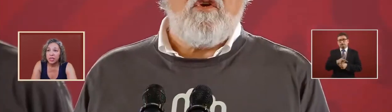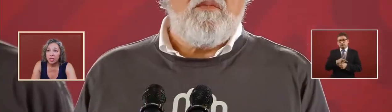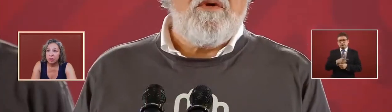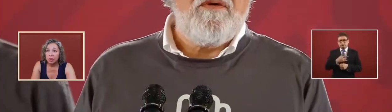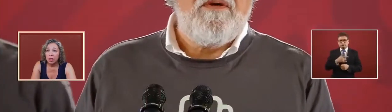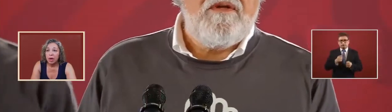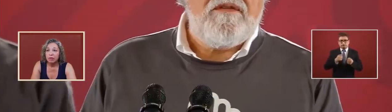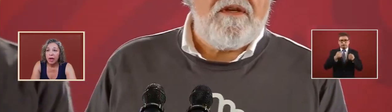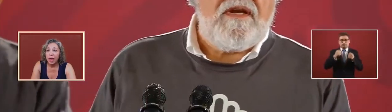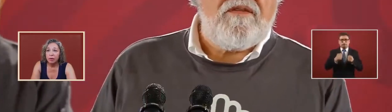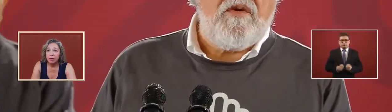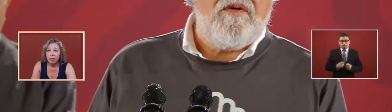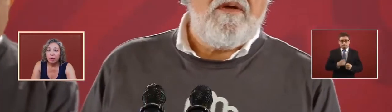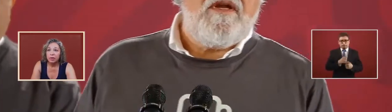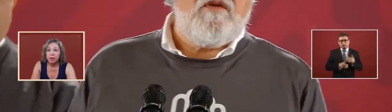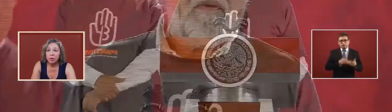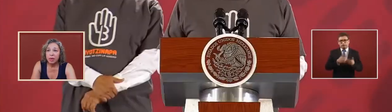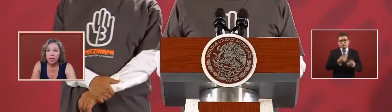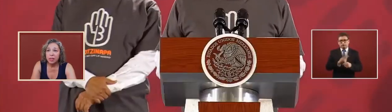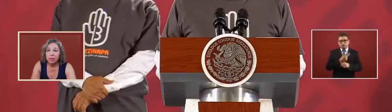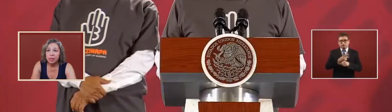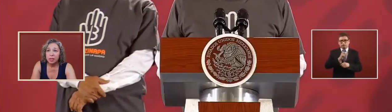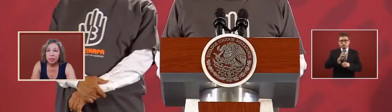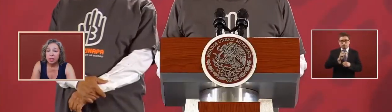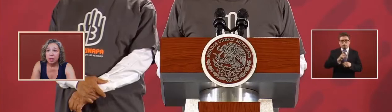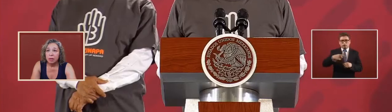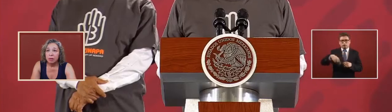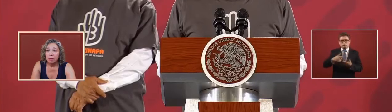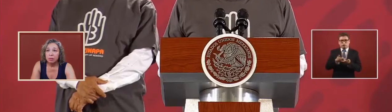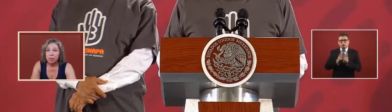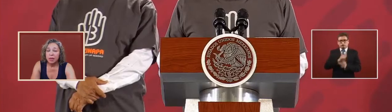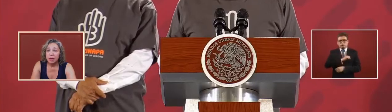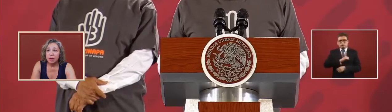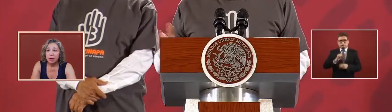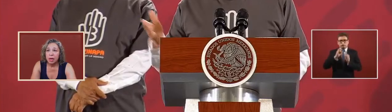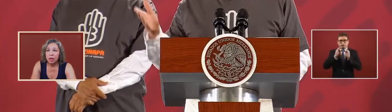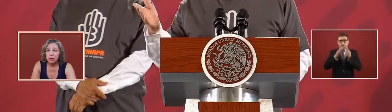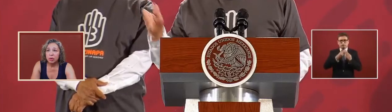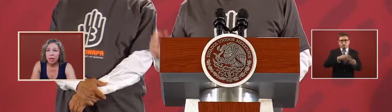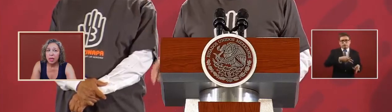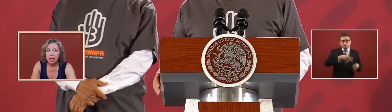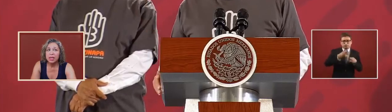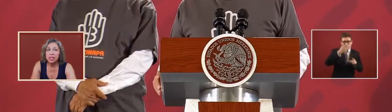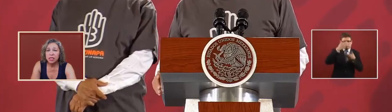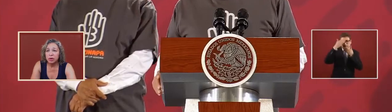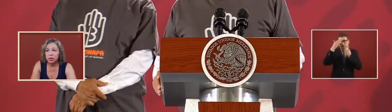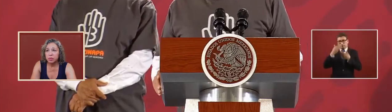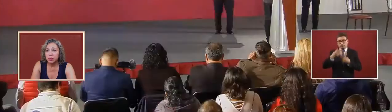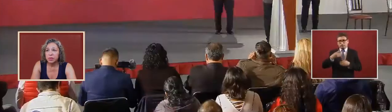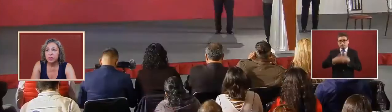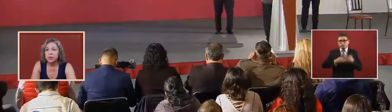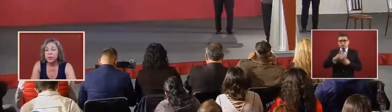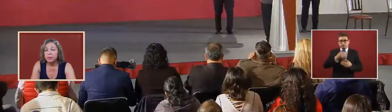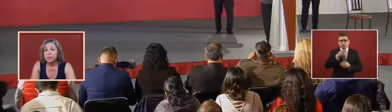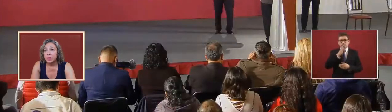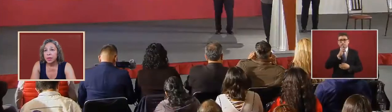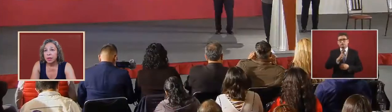certainty of how they realized by the illicit groups